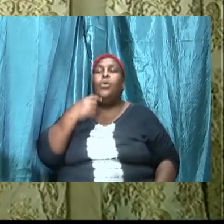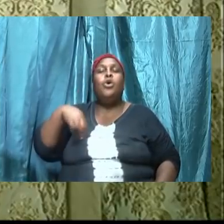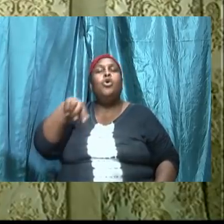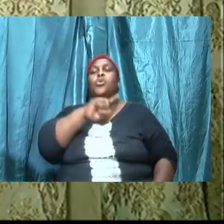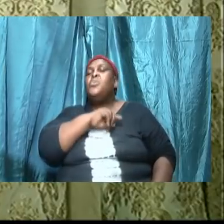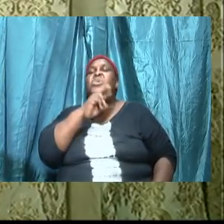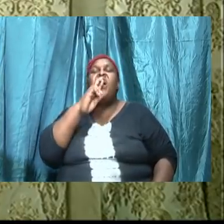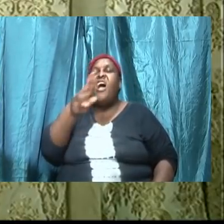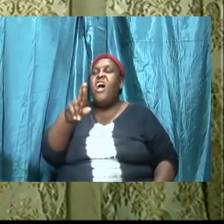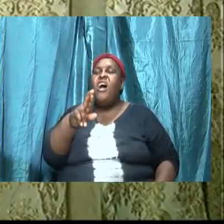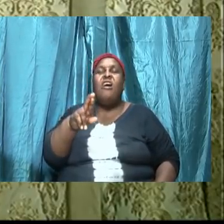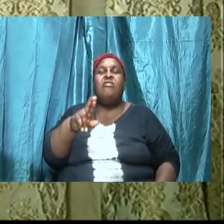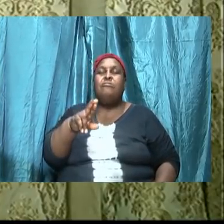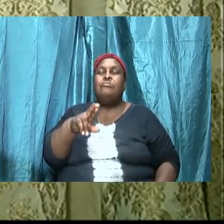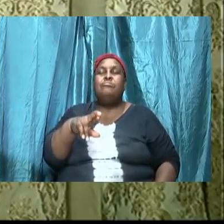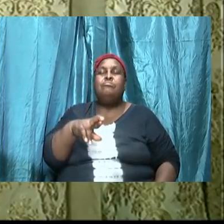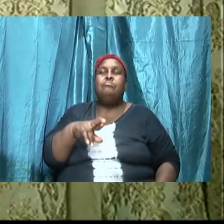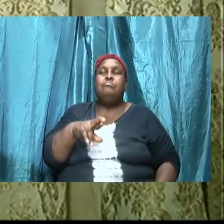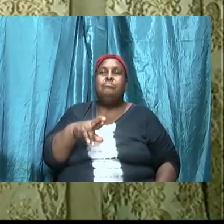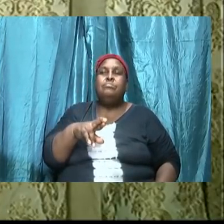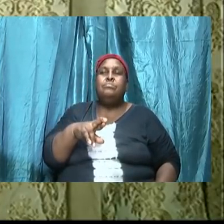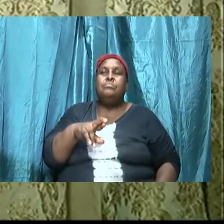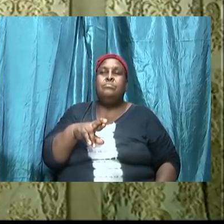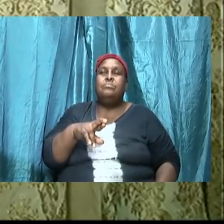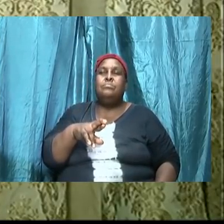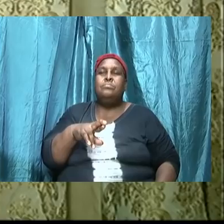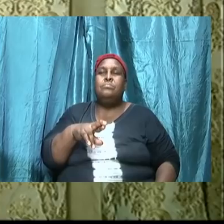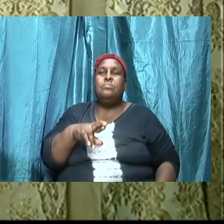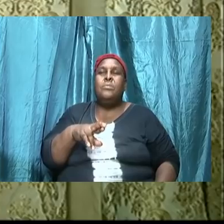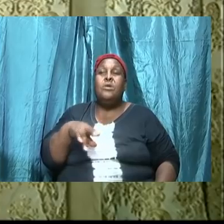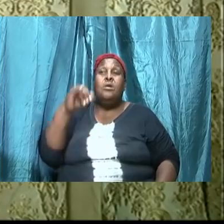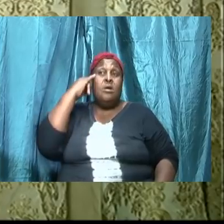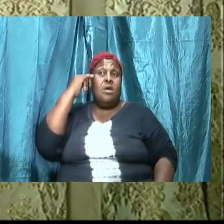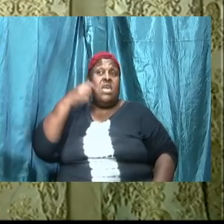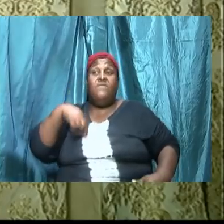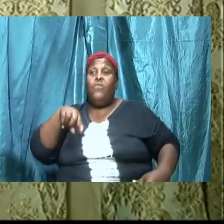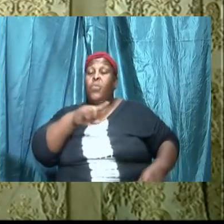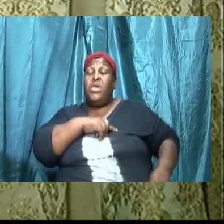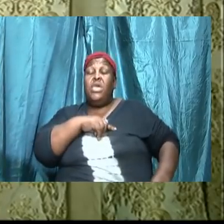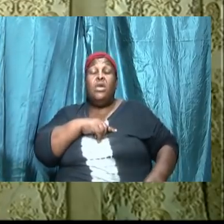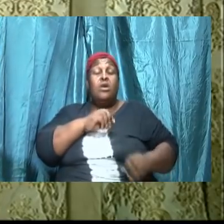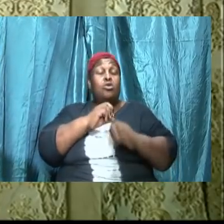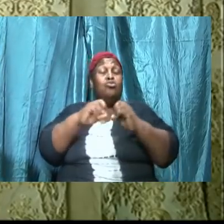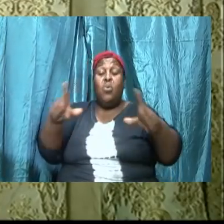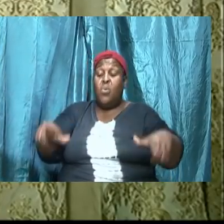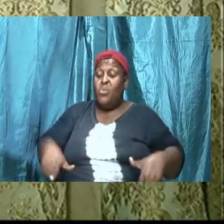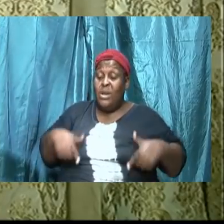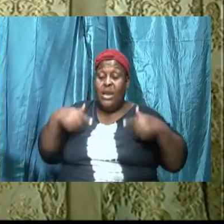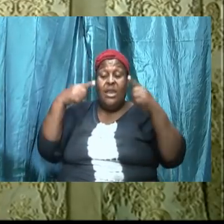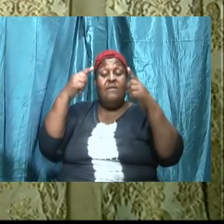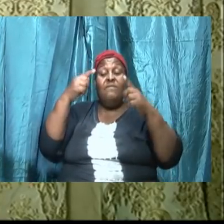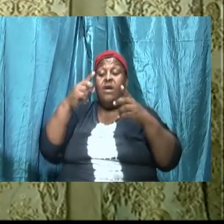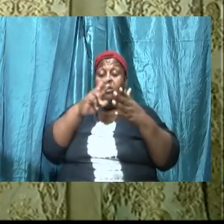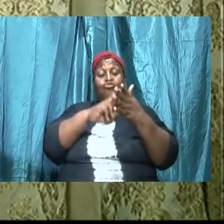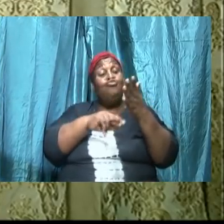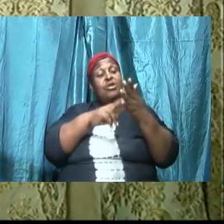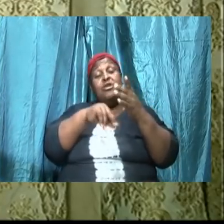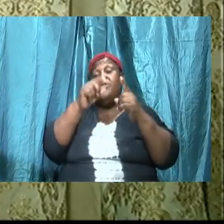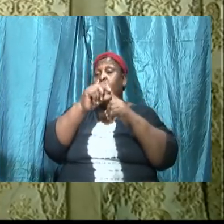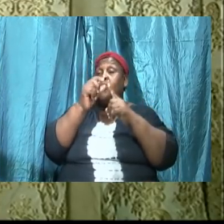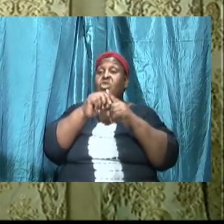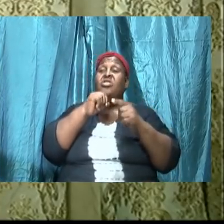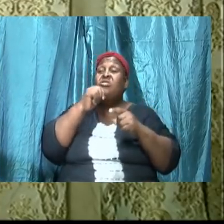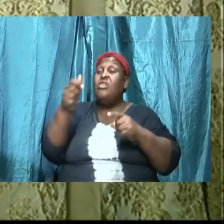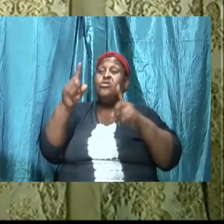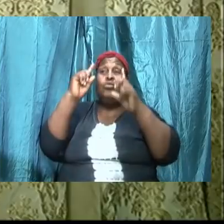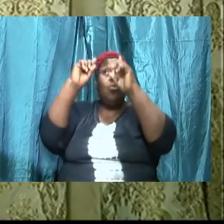it doesn't matter who you are if we don't abide in the word we are not going to make